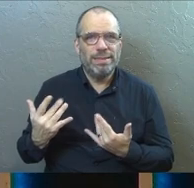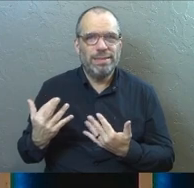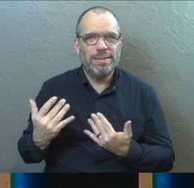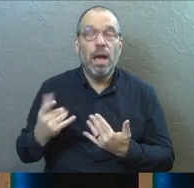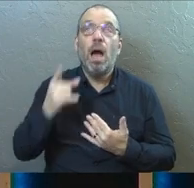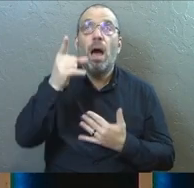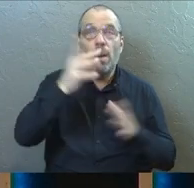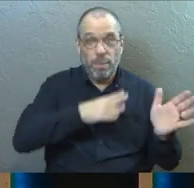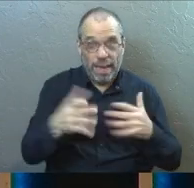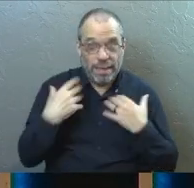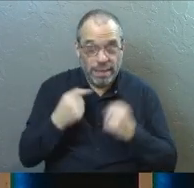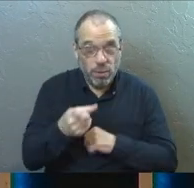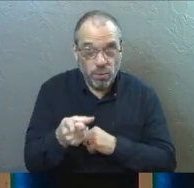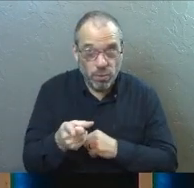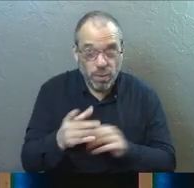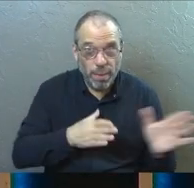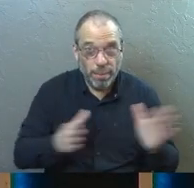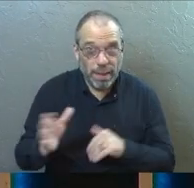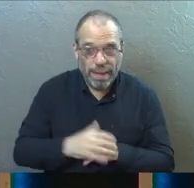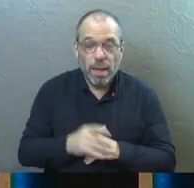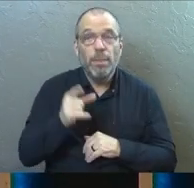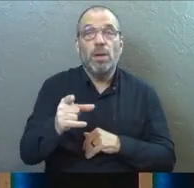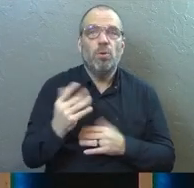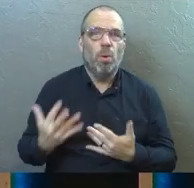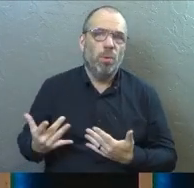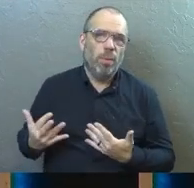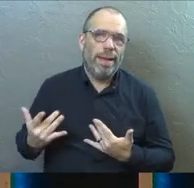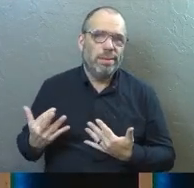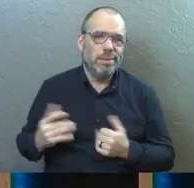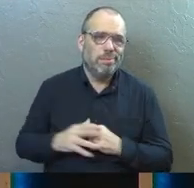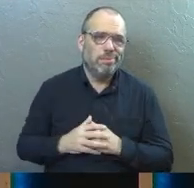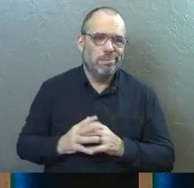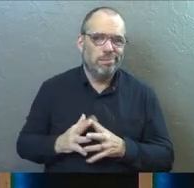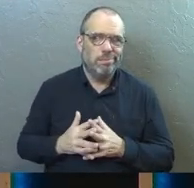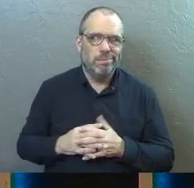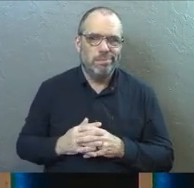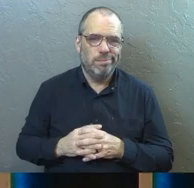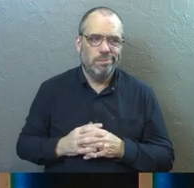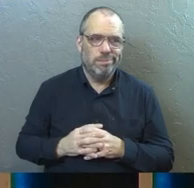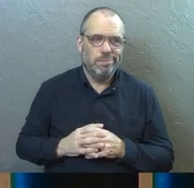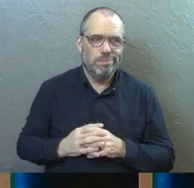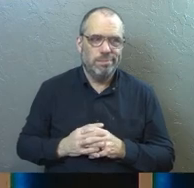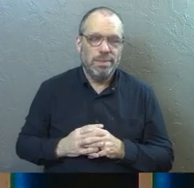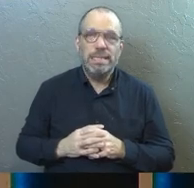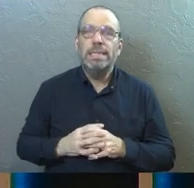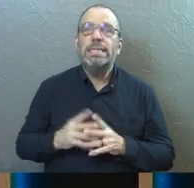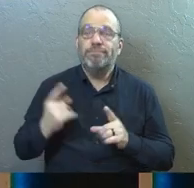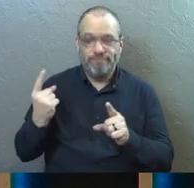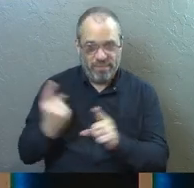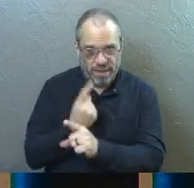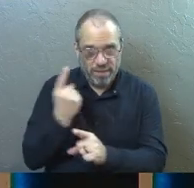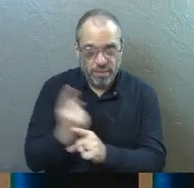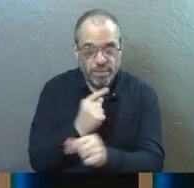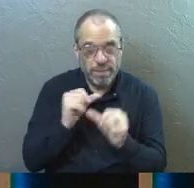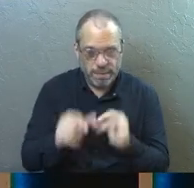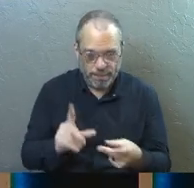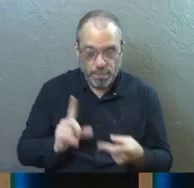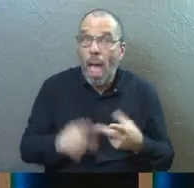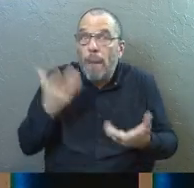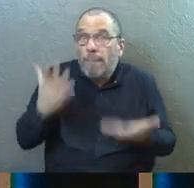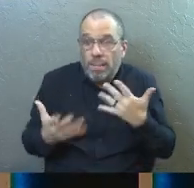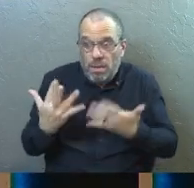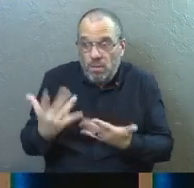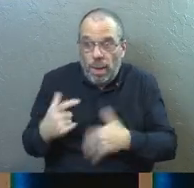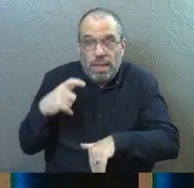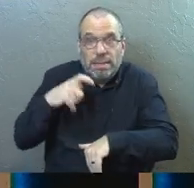I've got a plan to heal you, but you're going to have to wait for a bit. You're going to have to stay faithful. Maybe